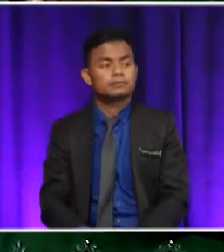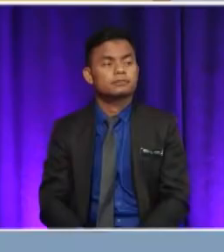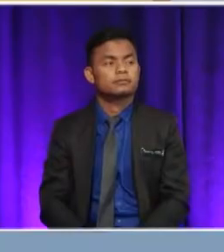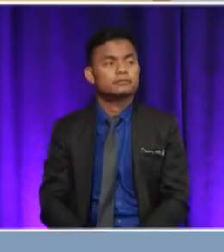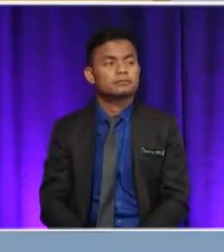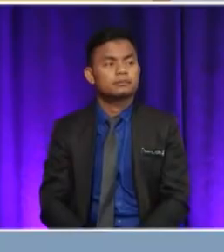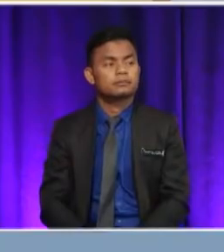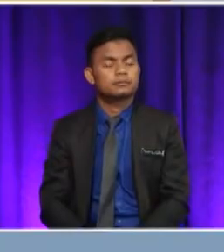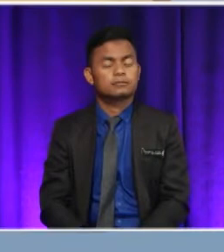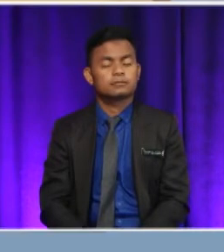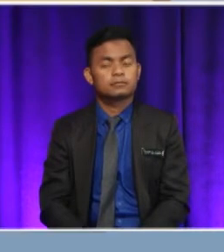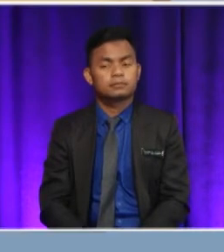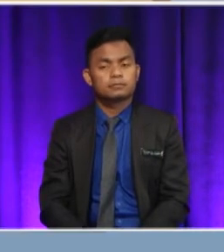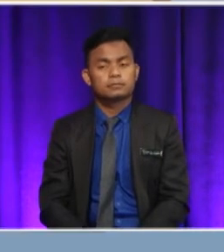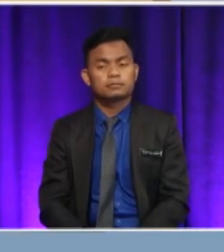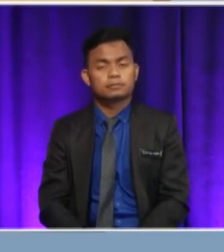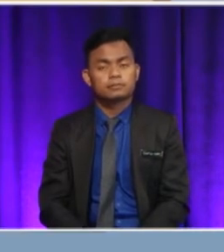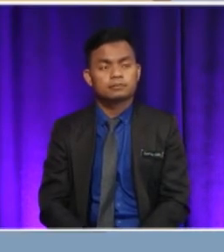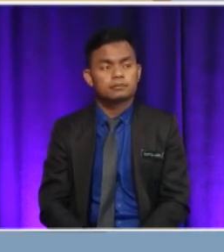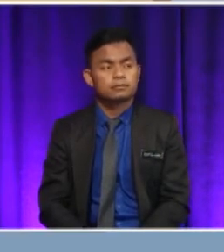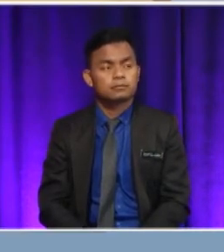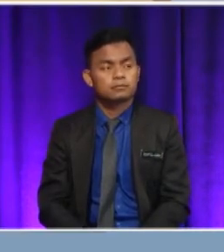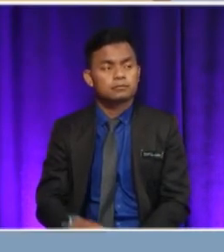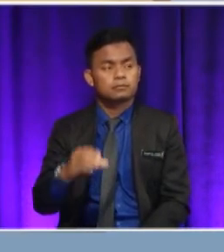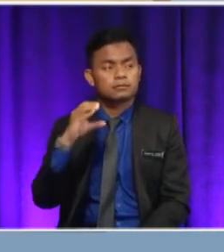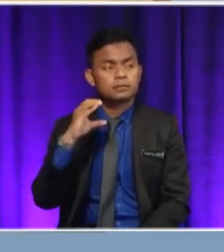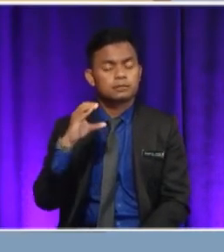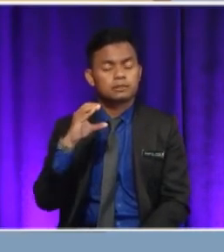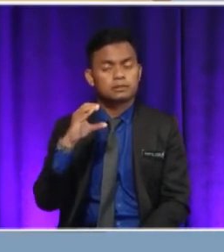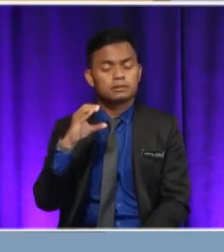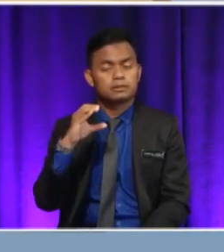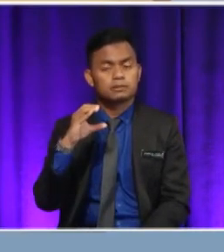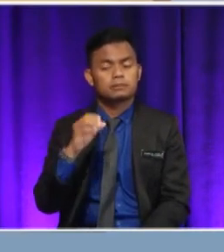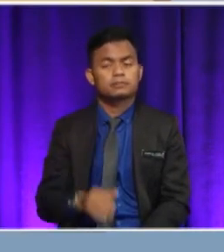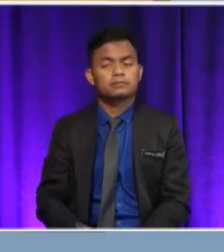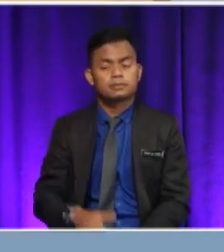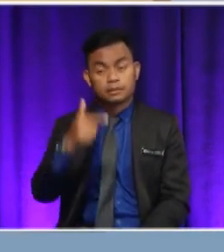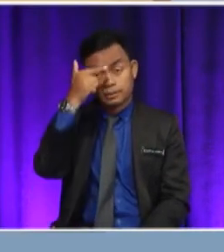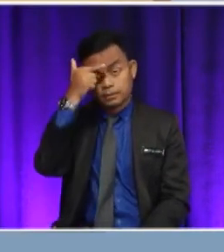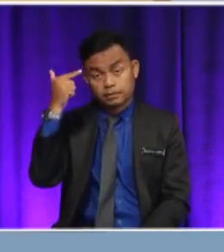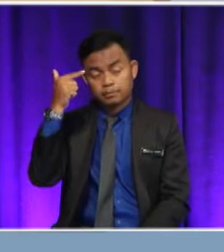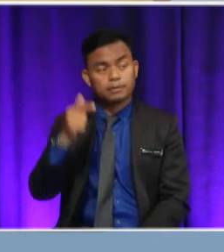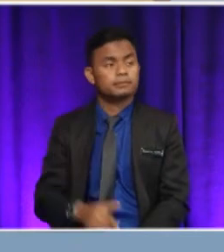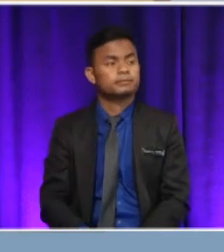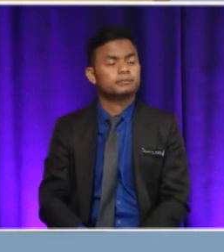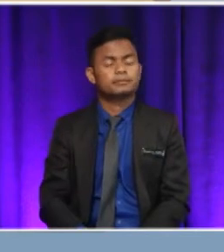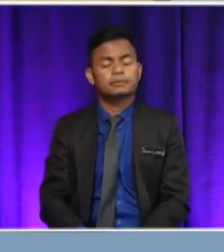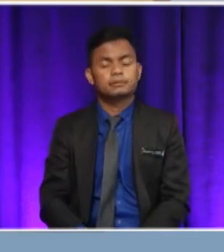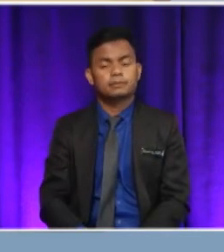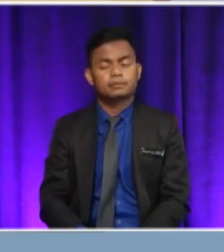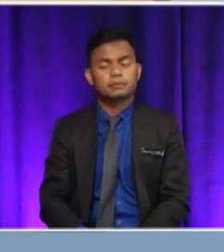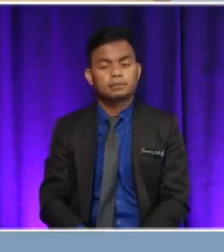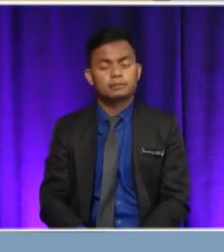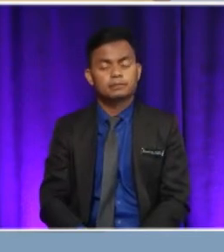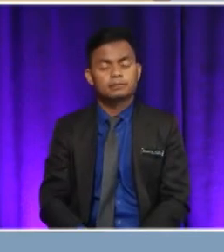I think that C is the title because in the first paragraph, it is stated that he wanted to become the first